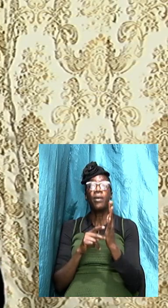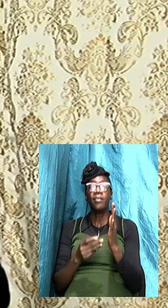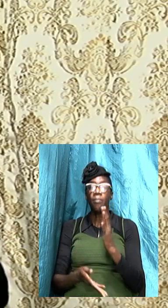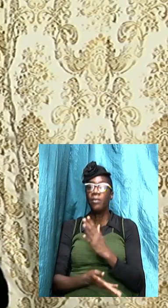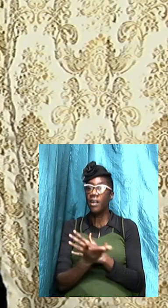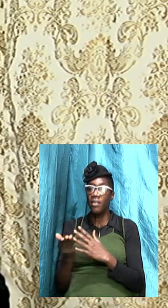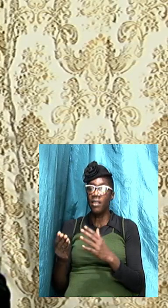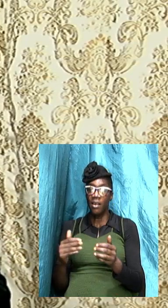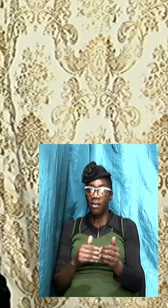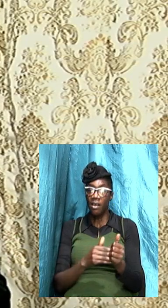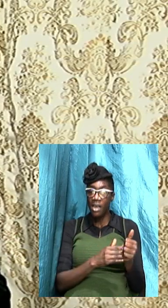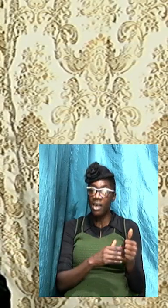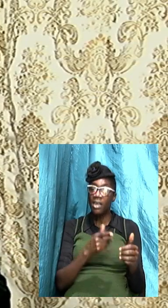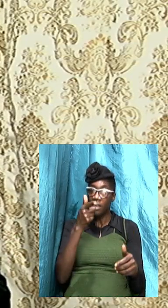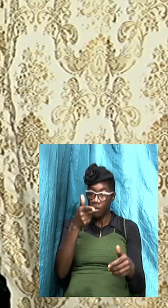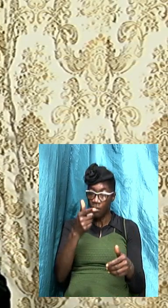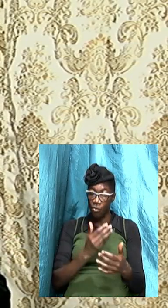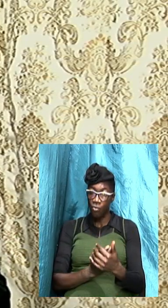dear to guide us